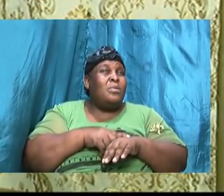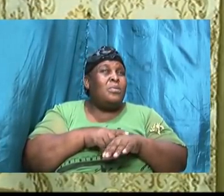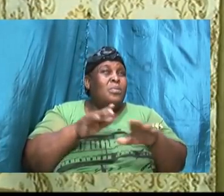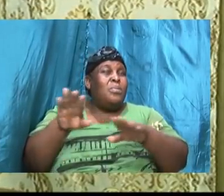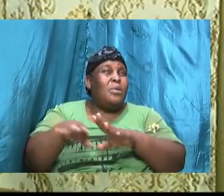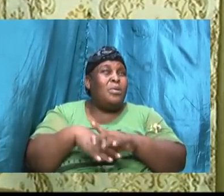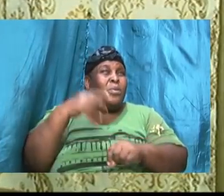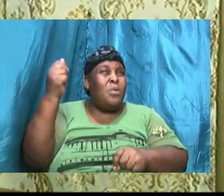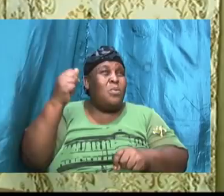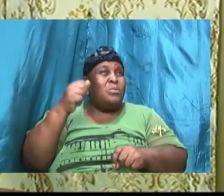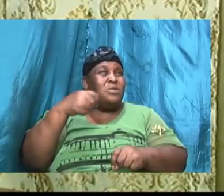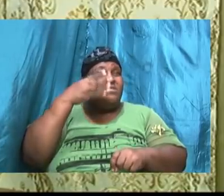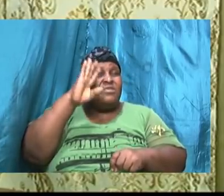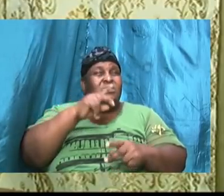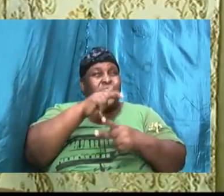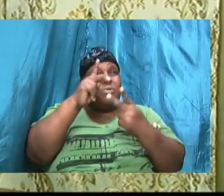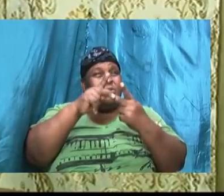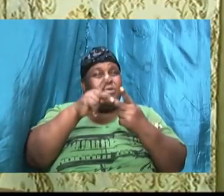his life